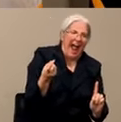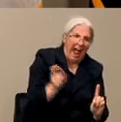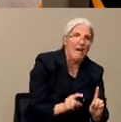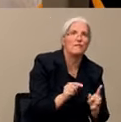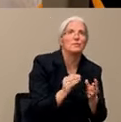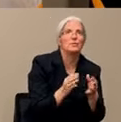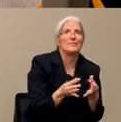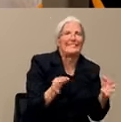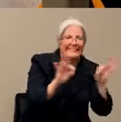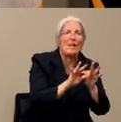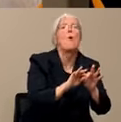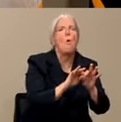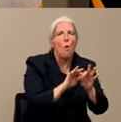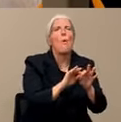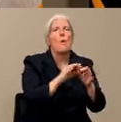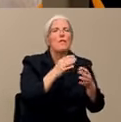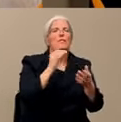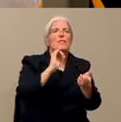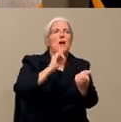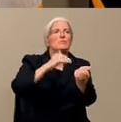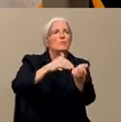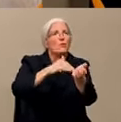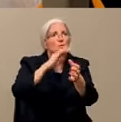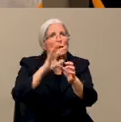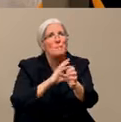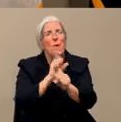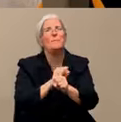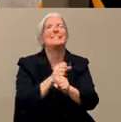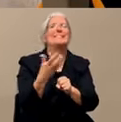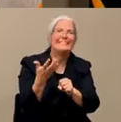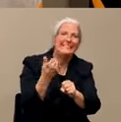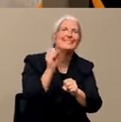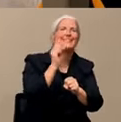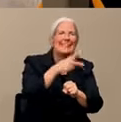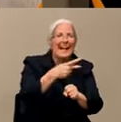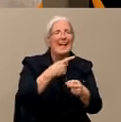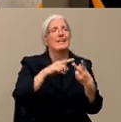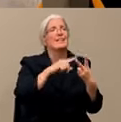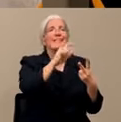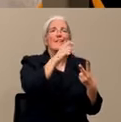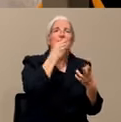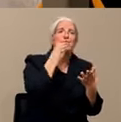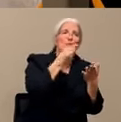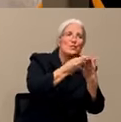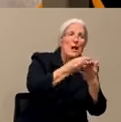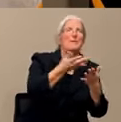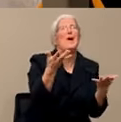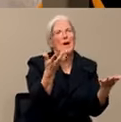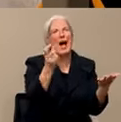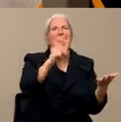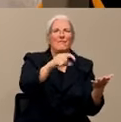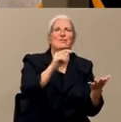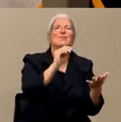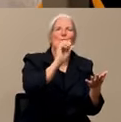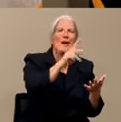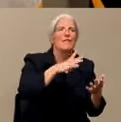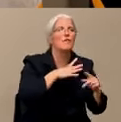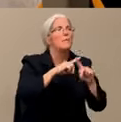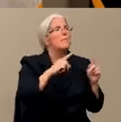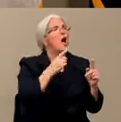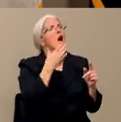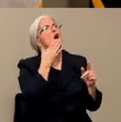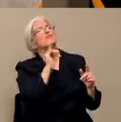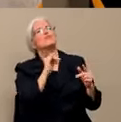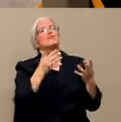appointments that need to happen are essential needs. So we want people to stay home. They really mean the same thing.